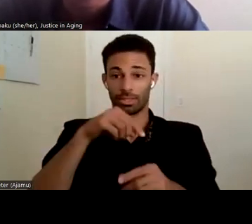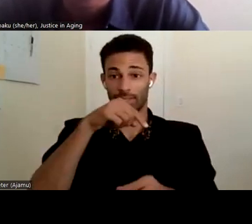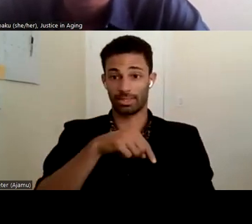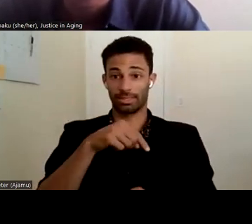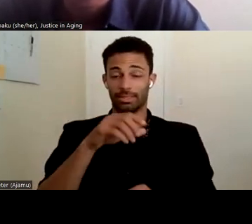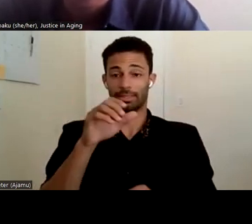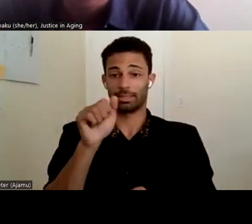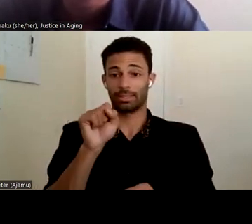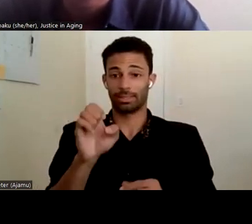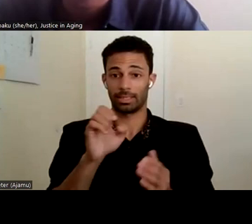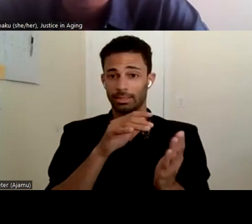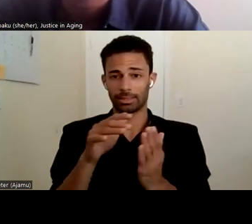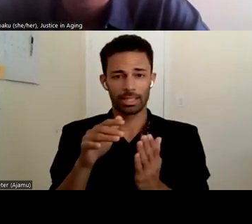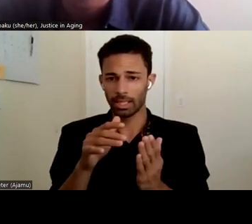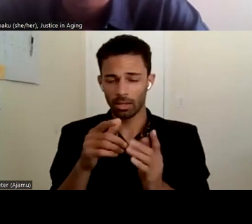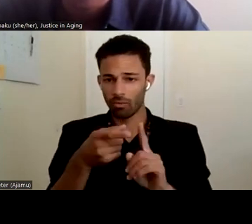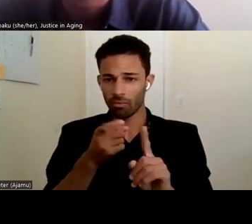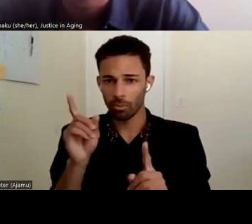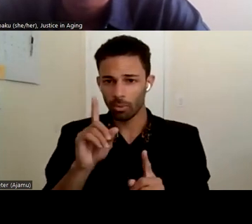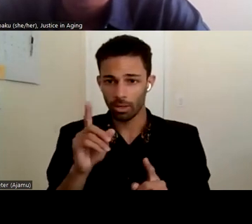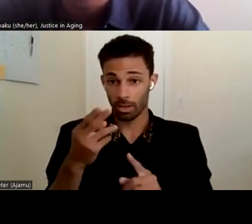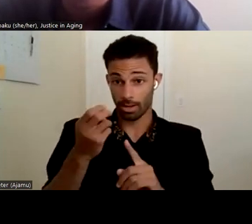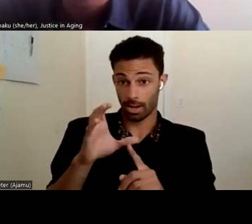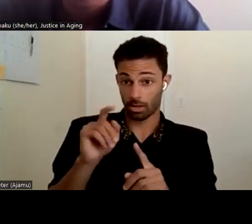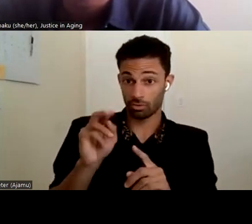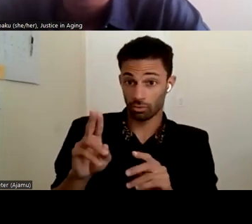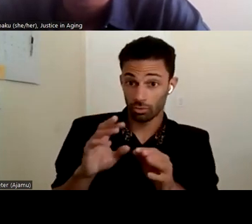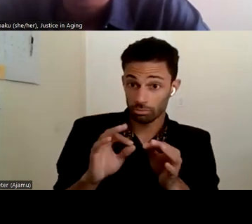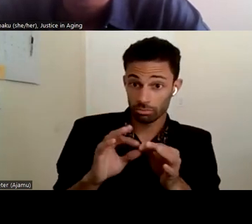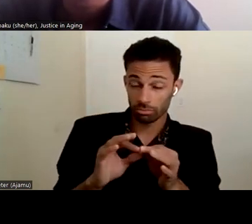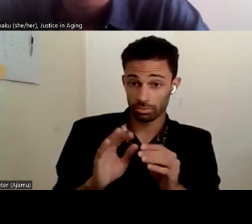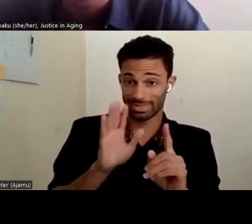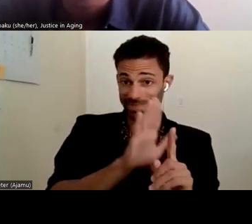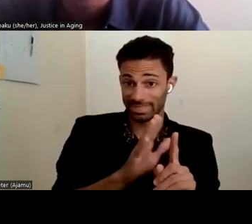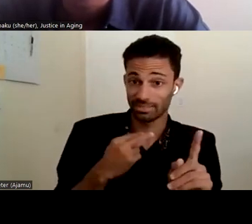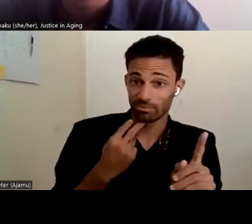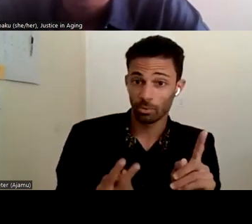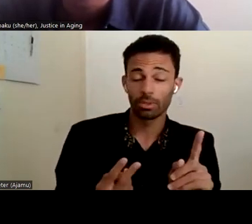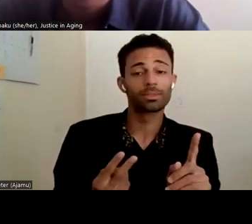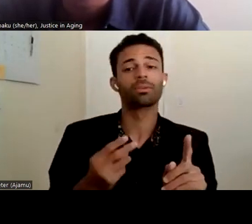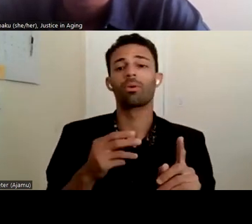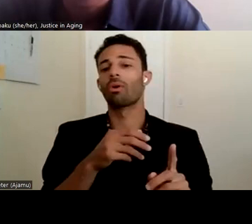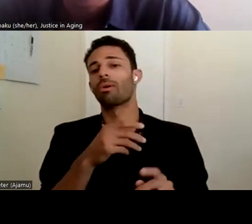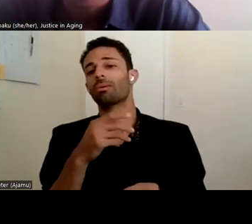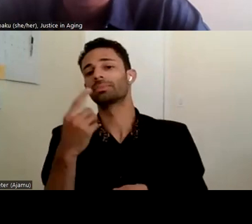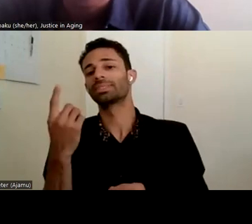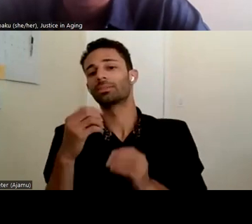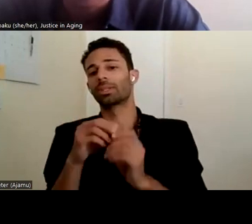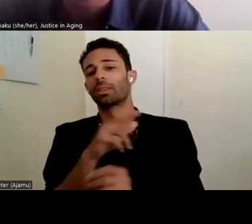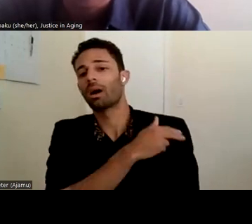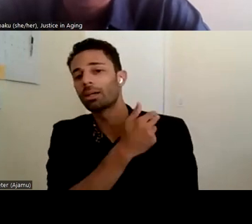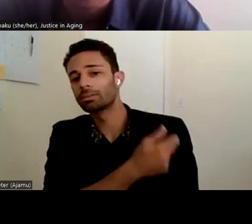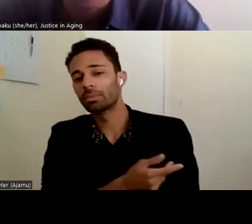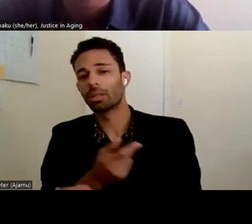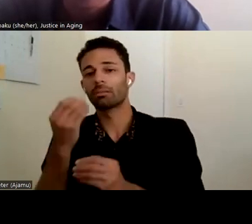from? Is it Hector saying that is this Hector's voice or is it someone in the hospital? I